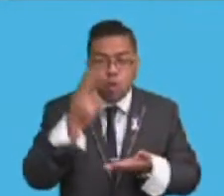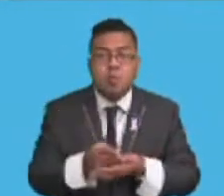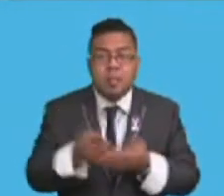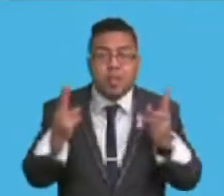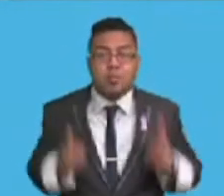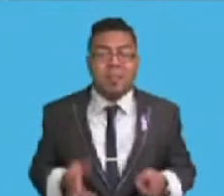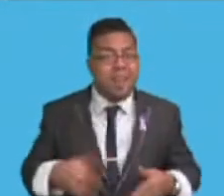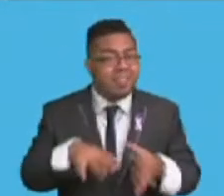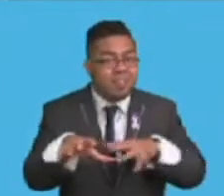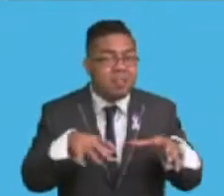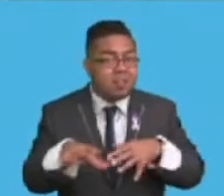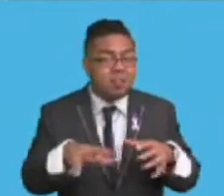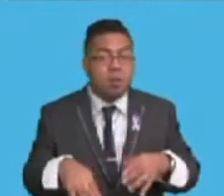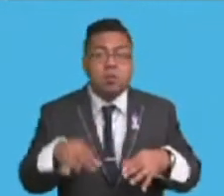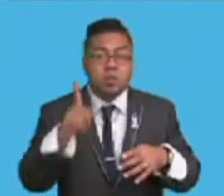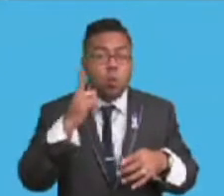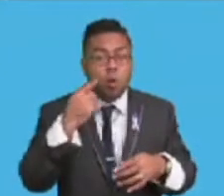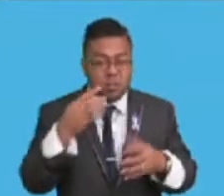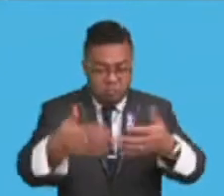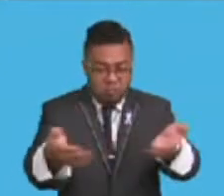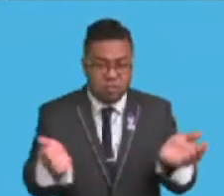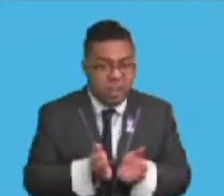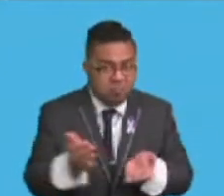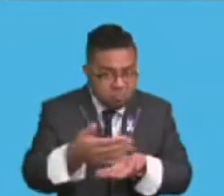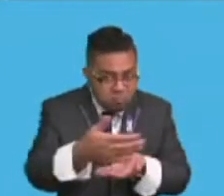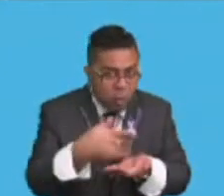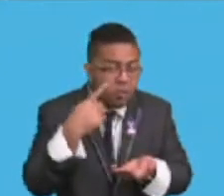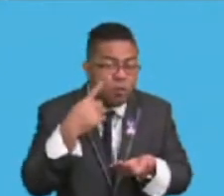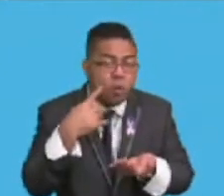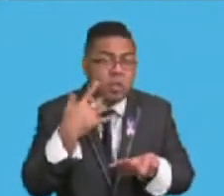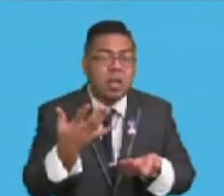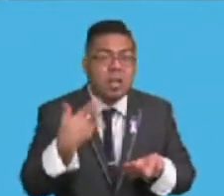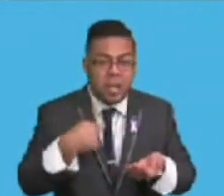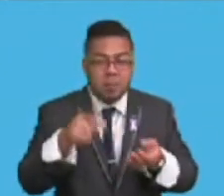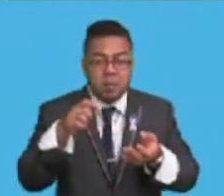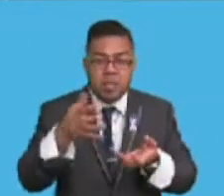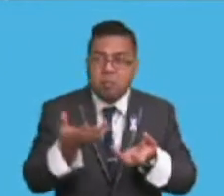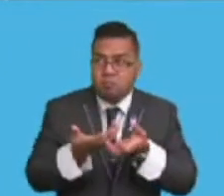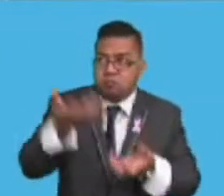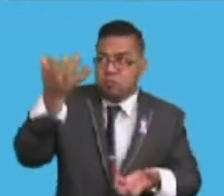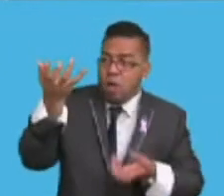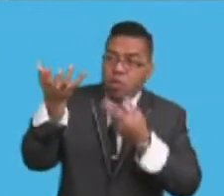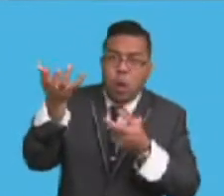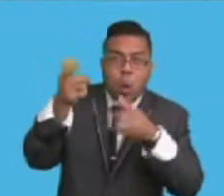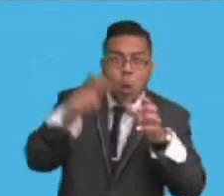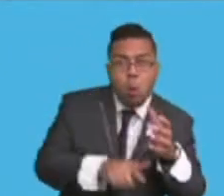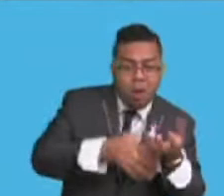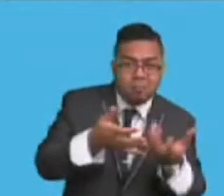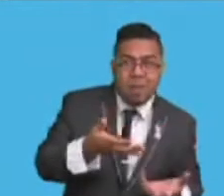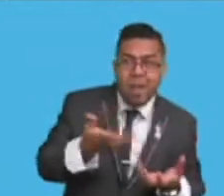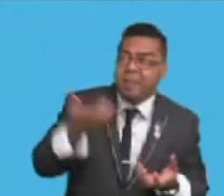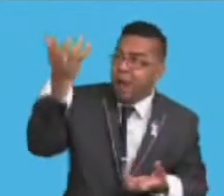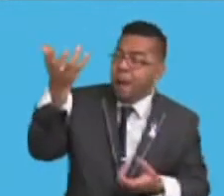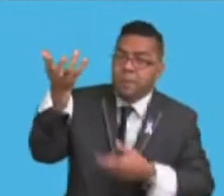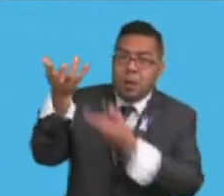Madam Speaker, watershed can be categorized into the lower and the upper watershed. So, we've got the watershed